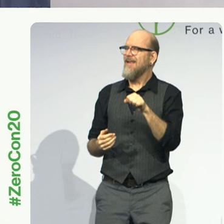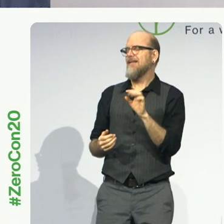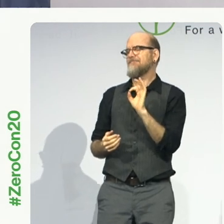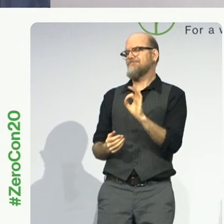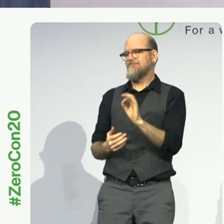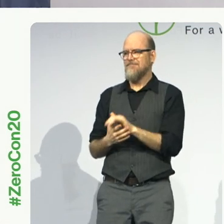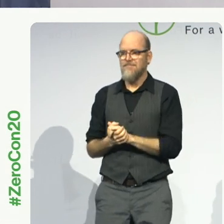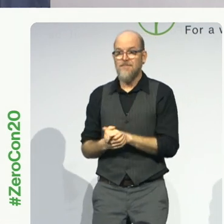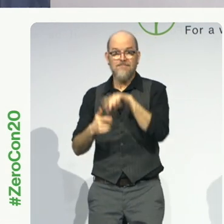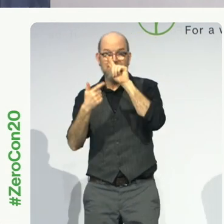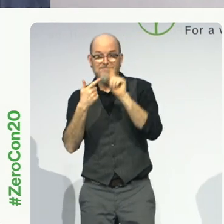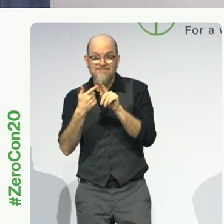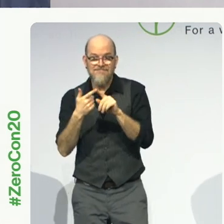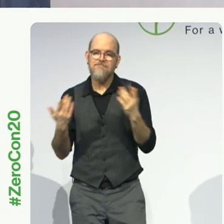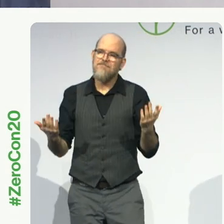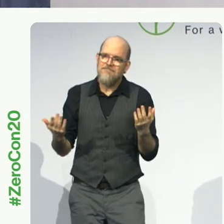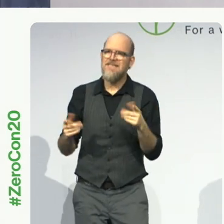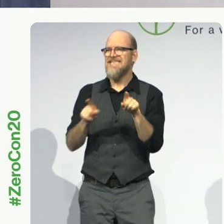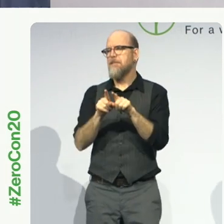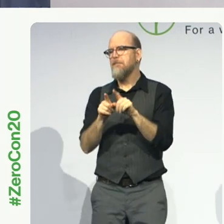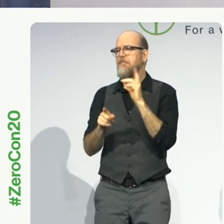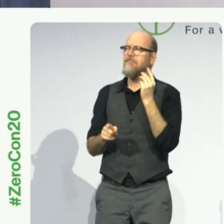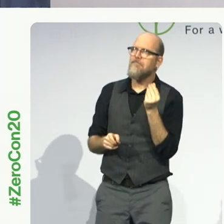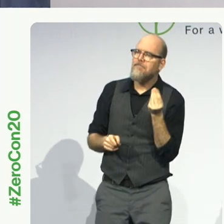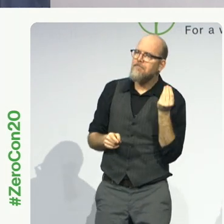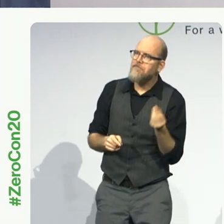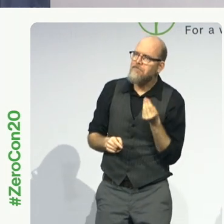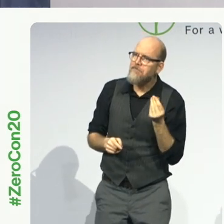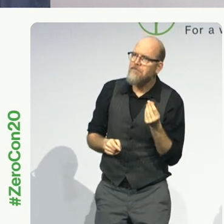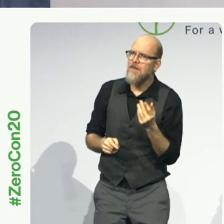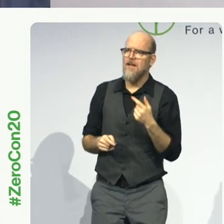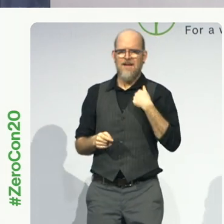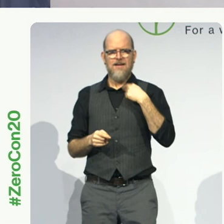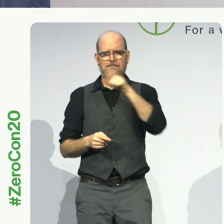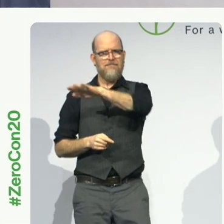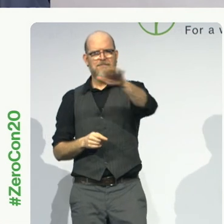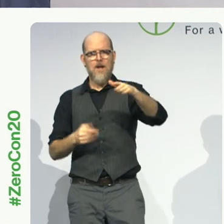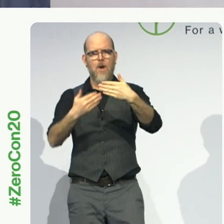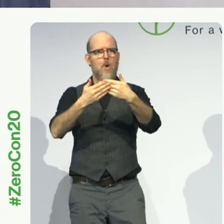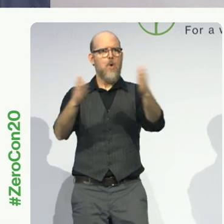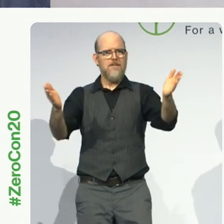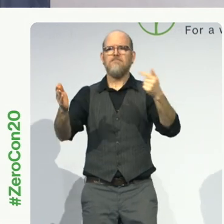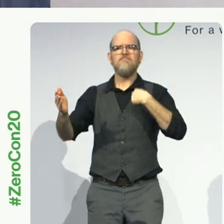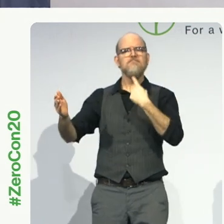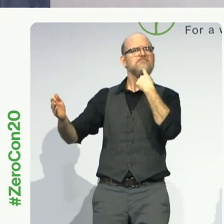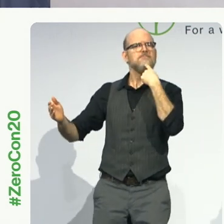And two, they make this big public statement that all children matter.